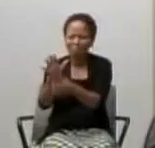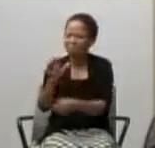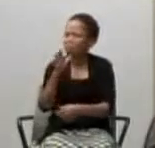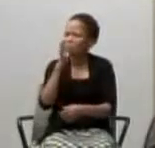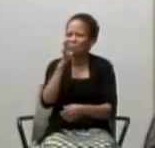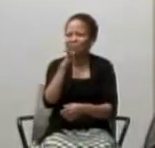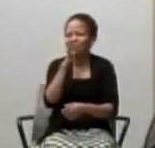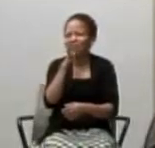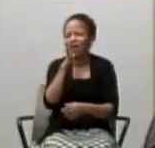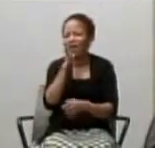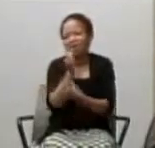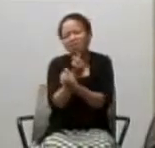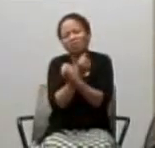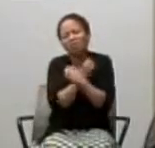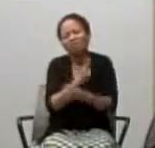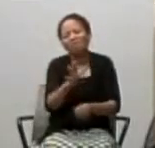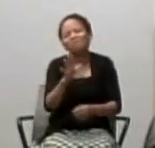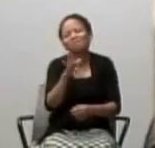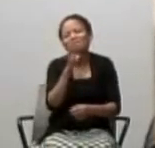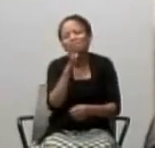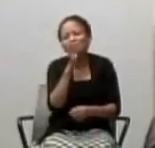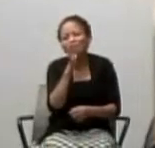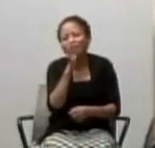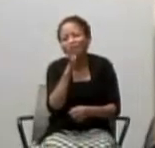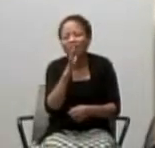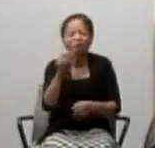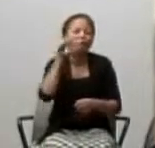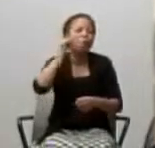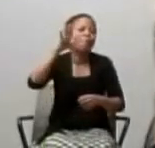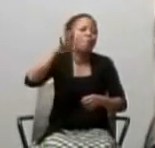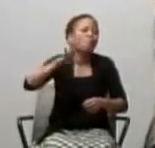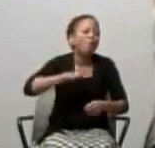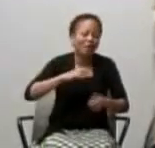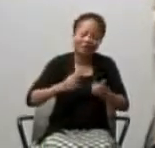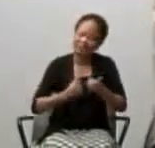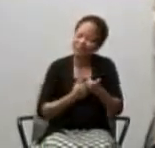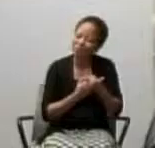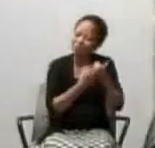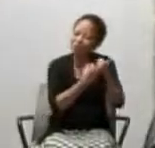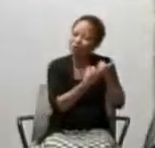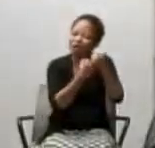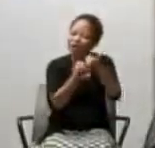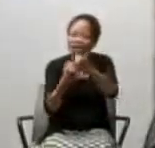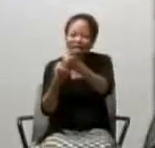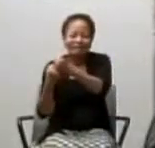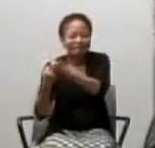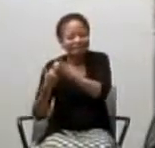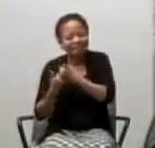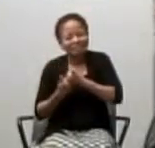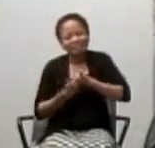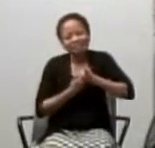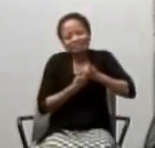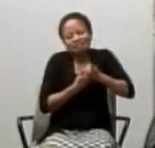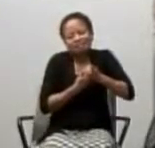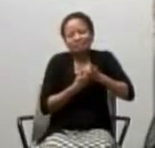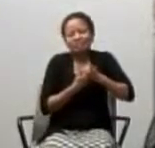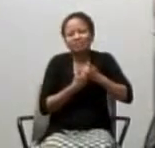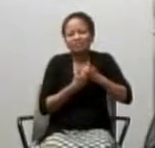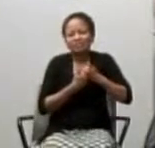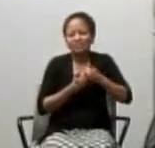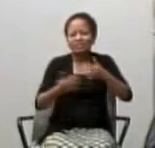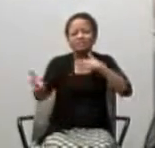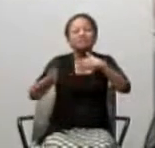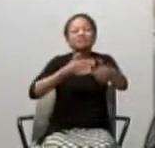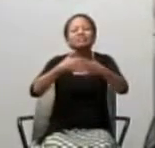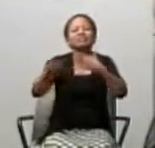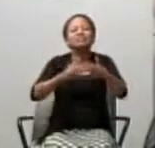and those who support us, those women who support us in many ways, who, in spite of our feelings,